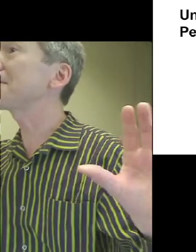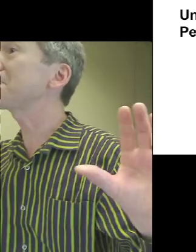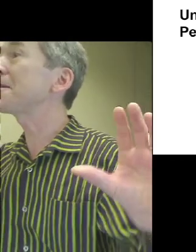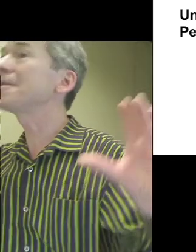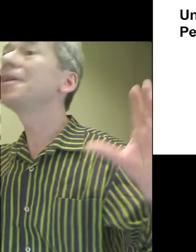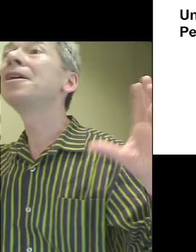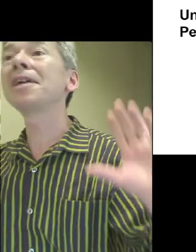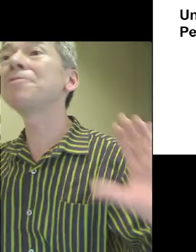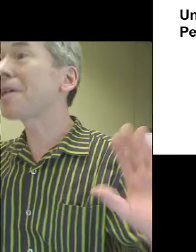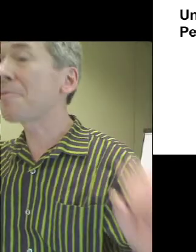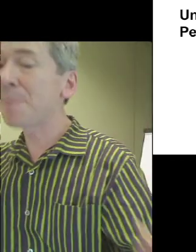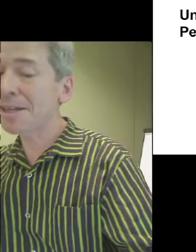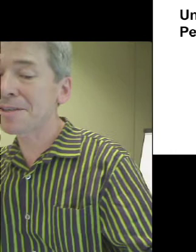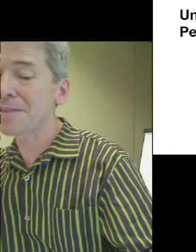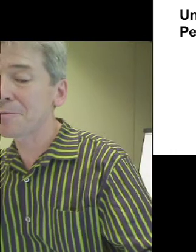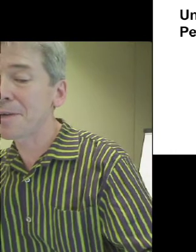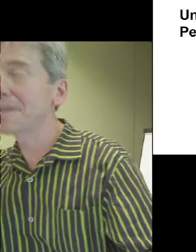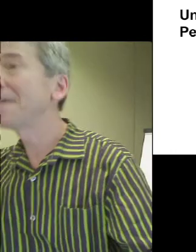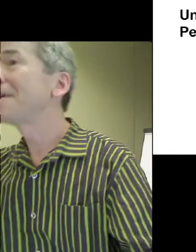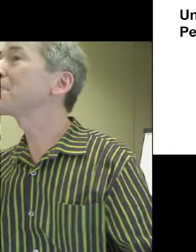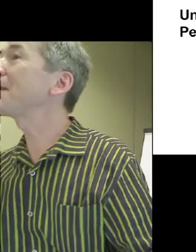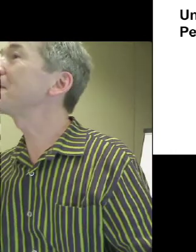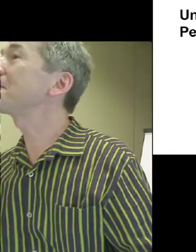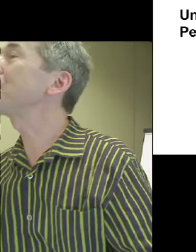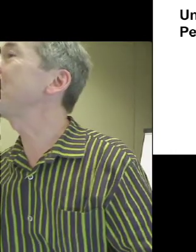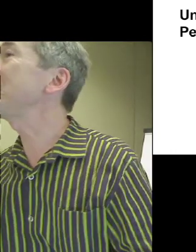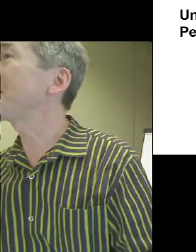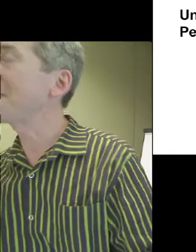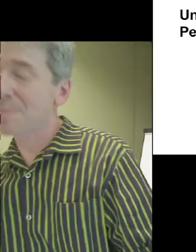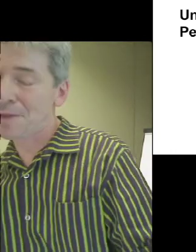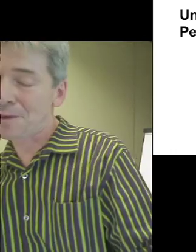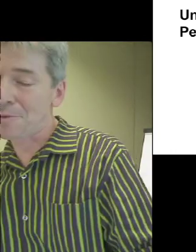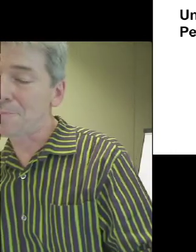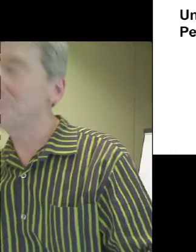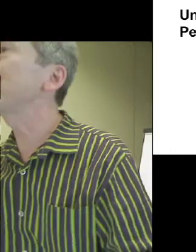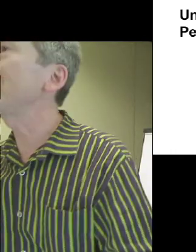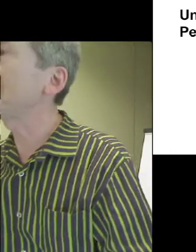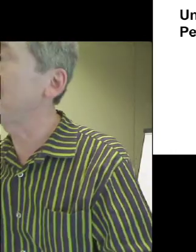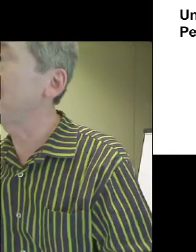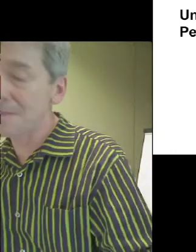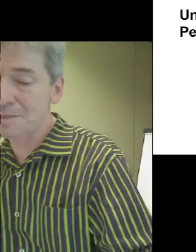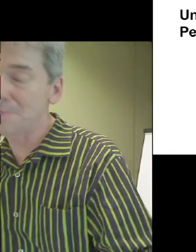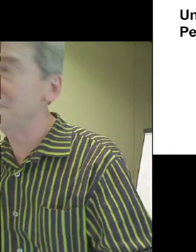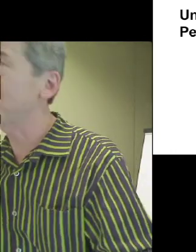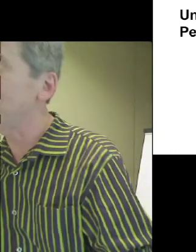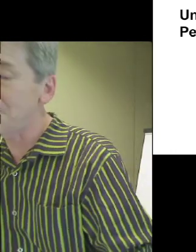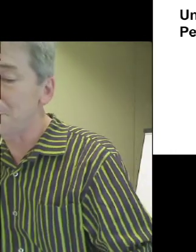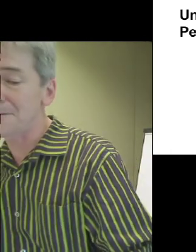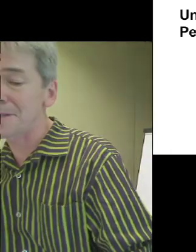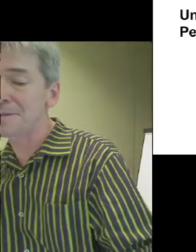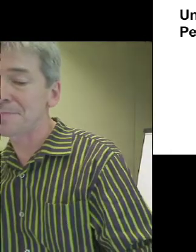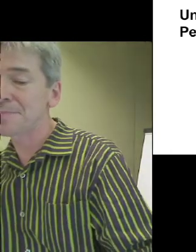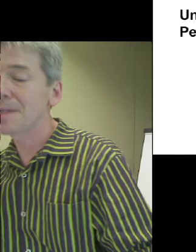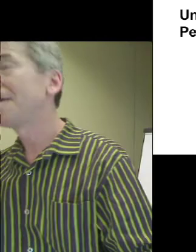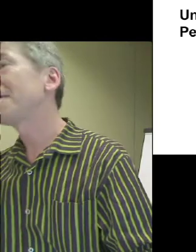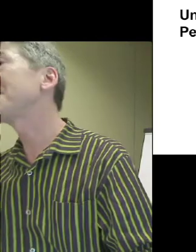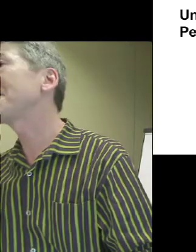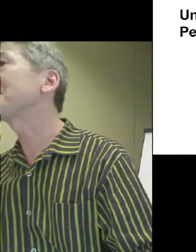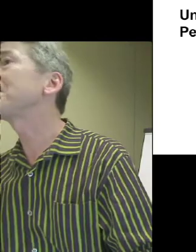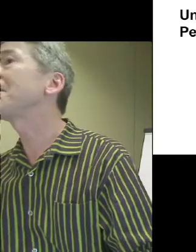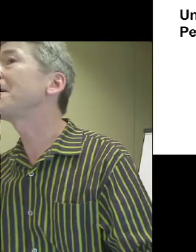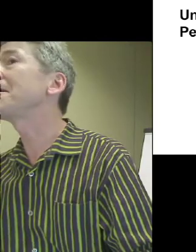stress that one and will come back to that one trying to qualify or maybe relativize it a bit or focus it